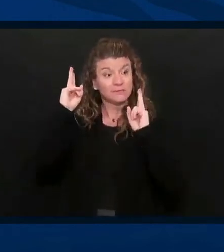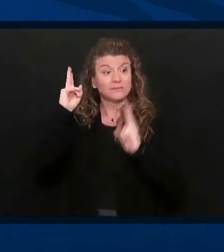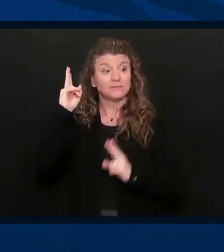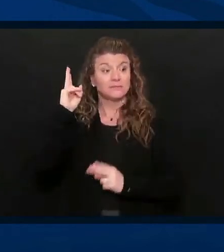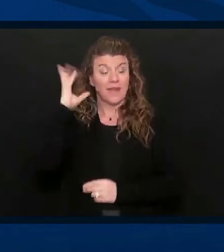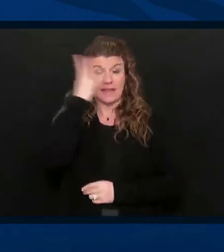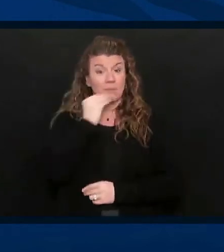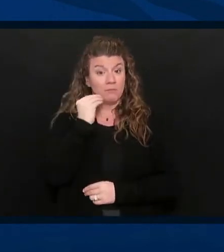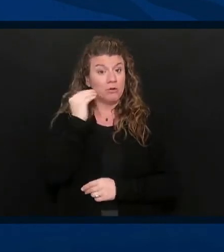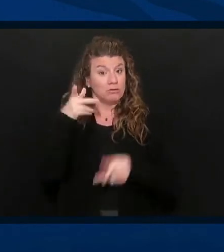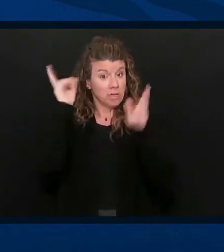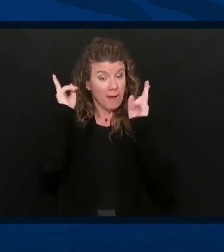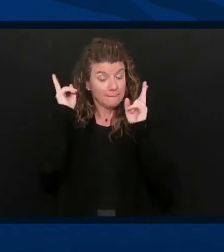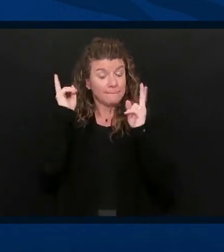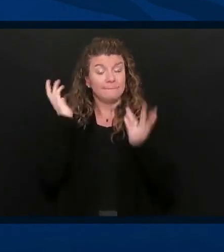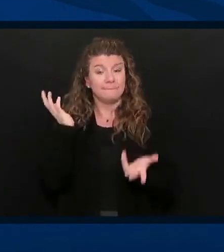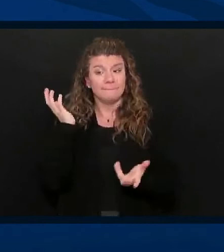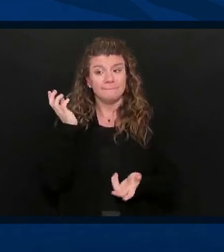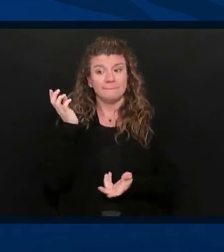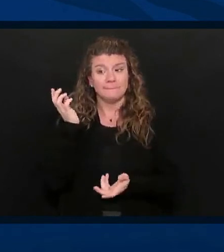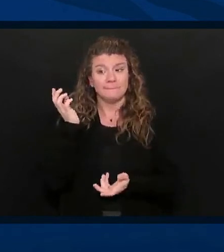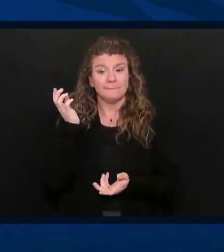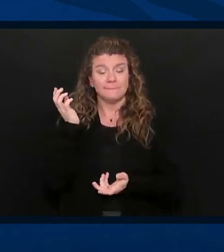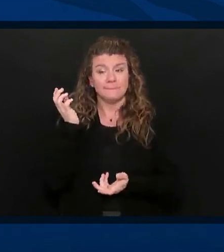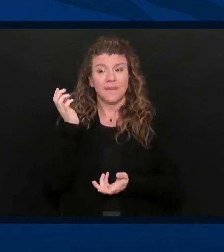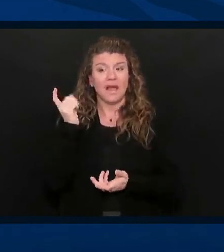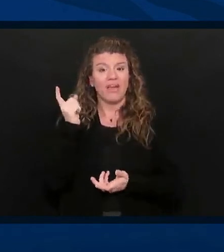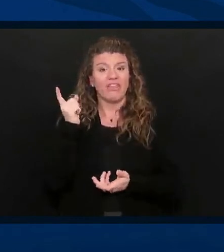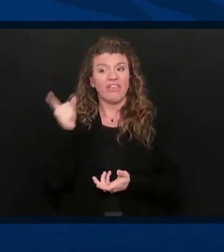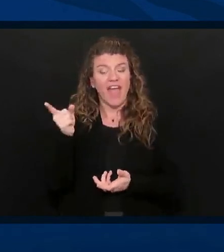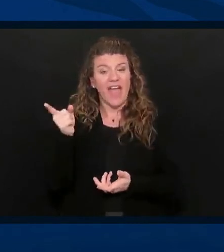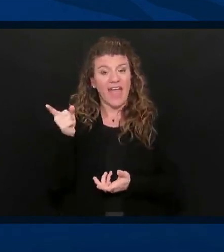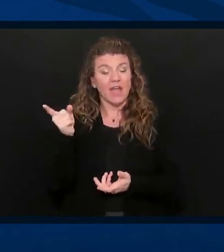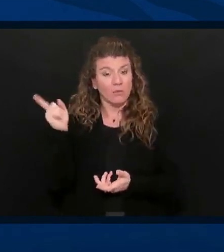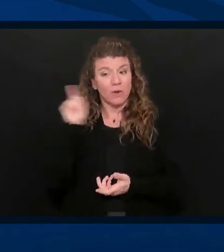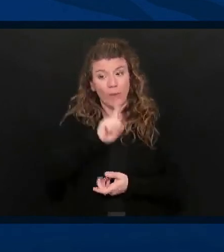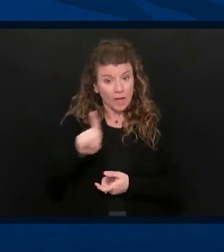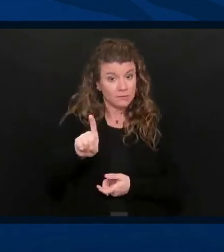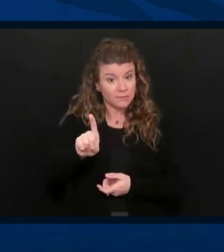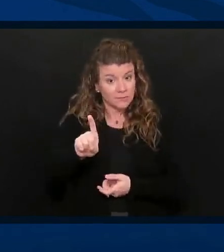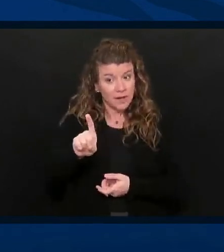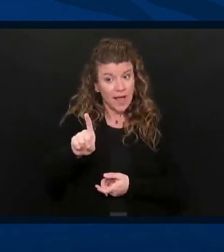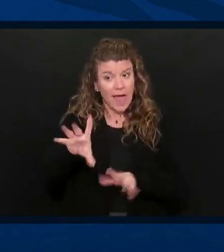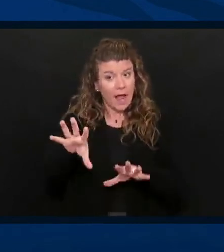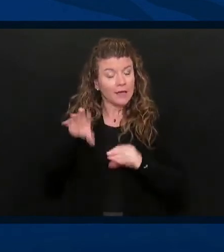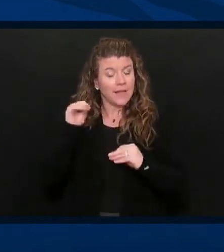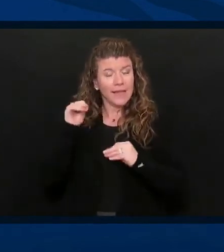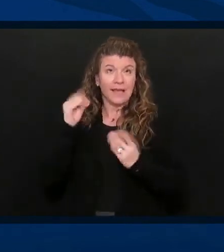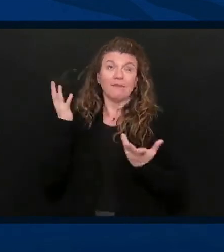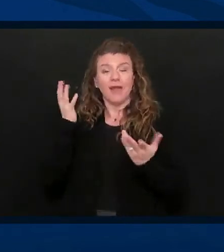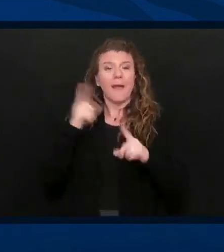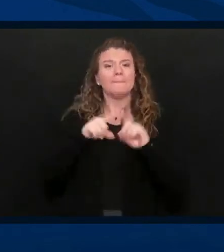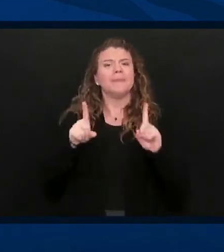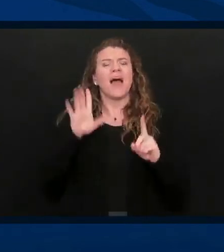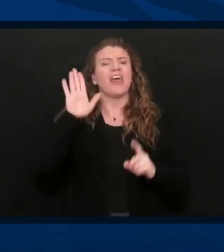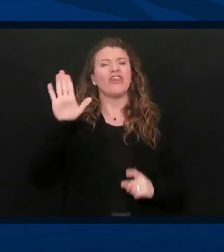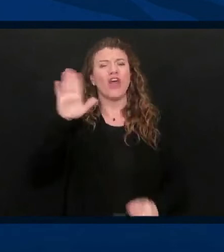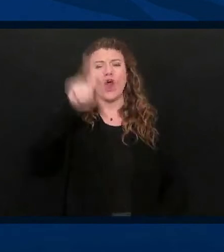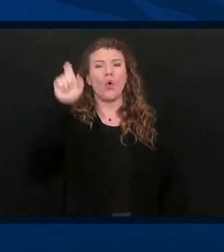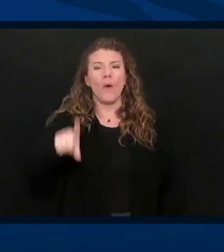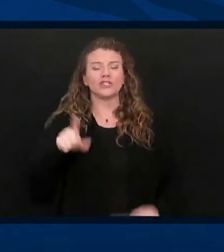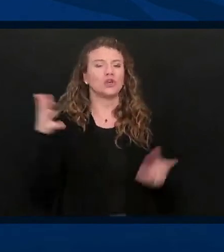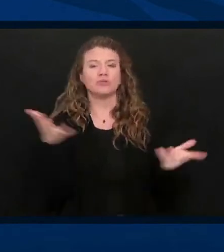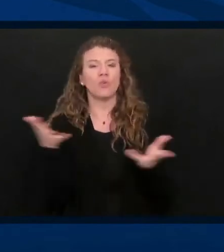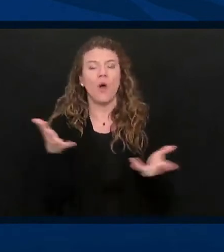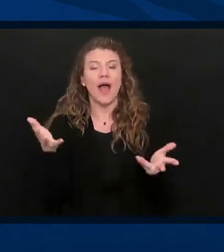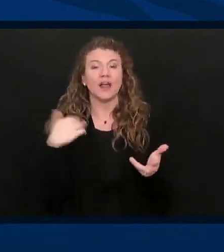let me go eventually. But the big question there, there were a number of